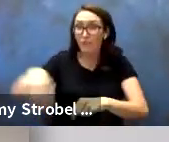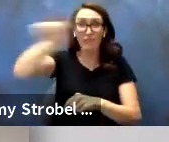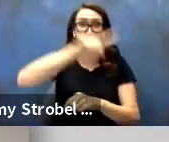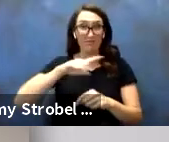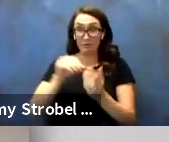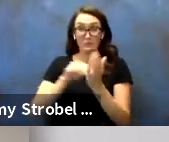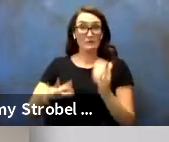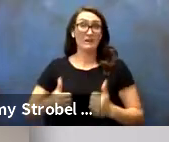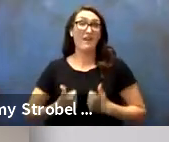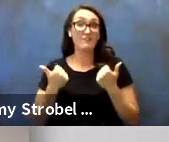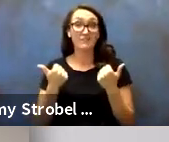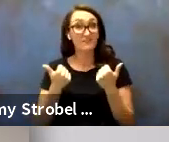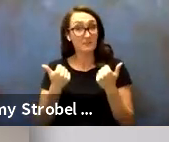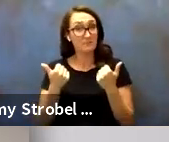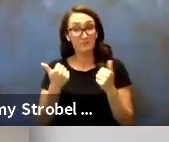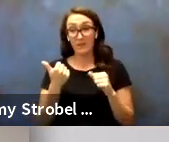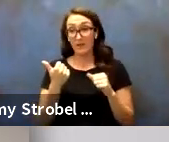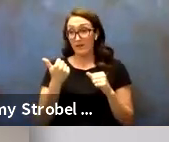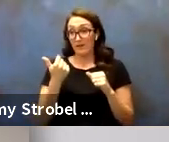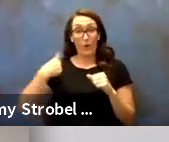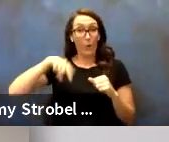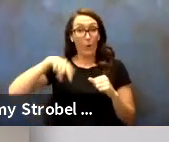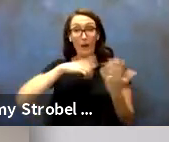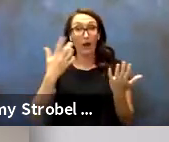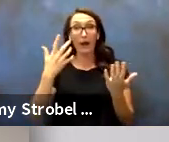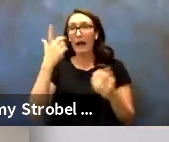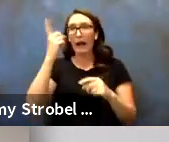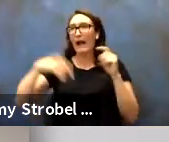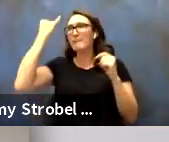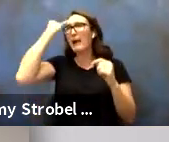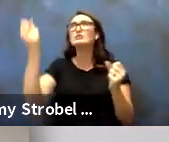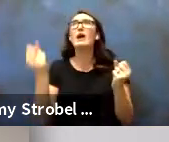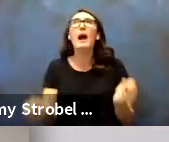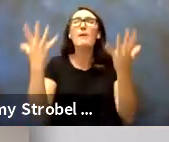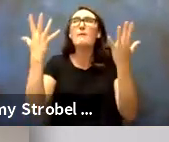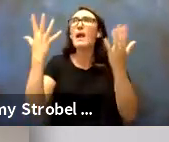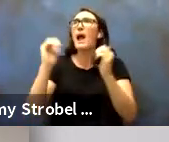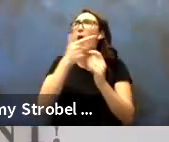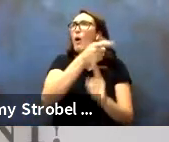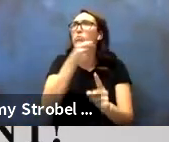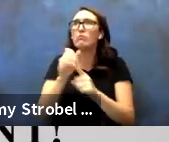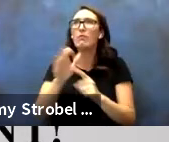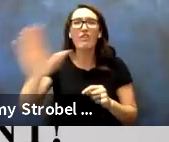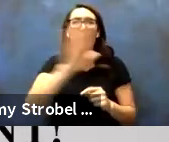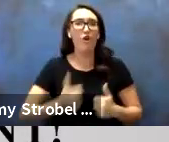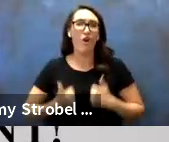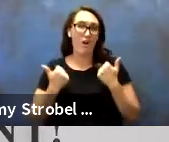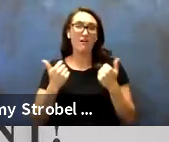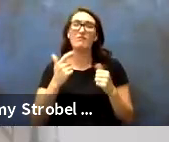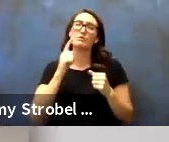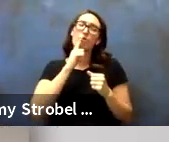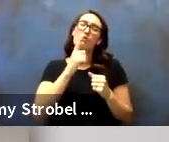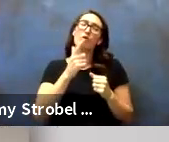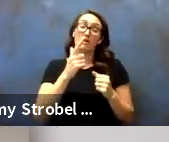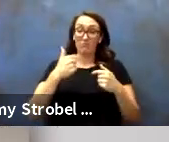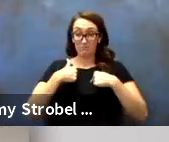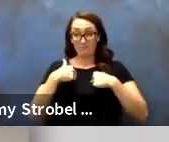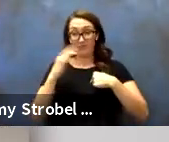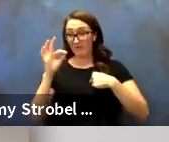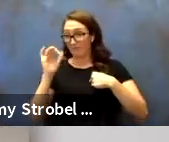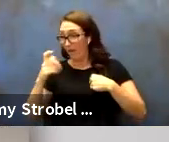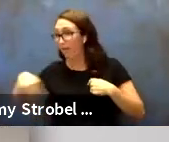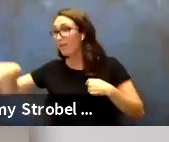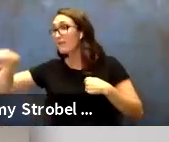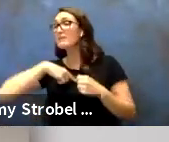in ways that we can only begin to imagine. So, on behalf of the faculty and staff here and